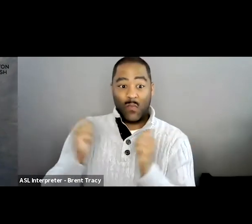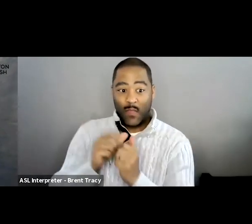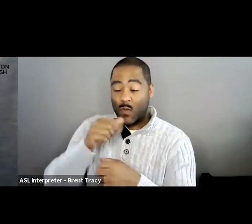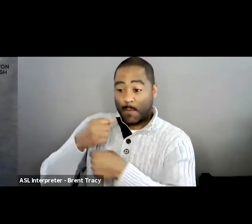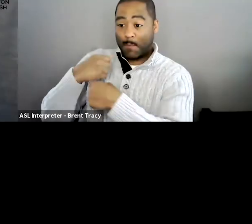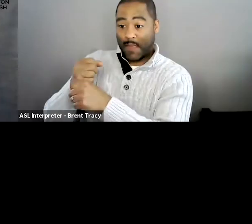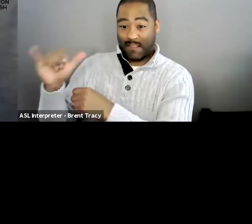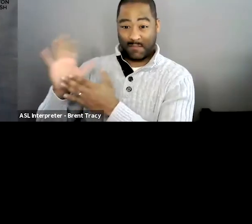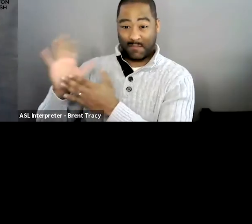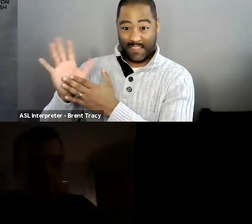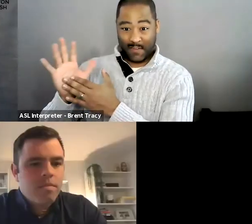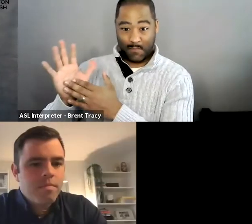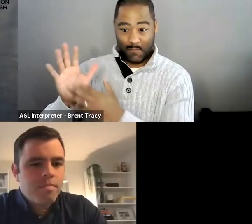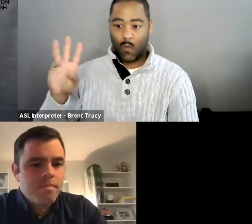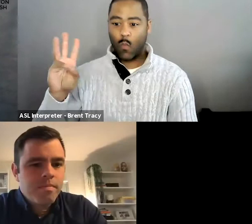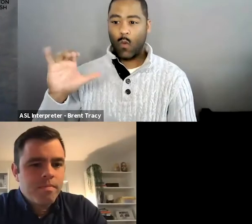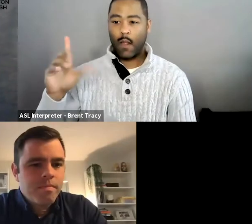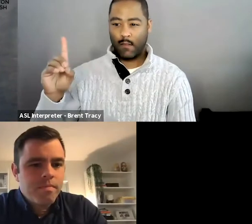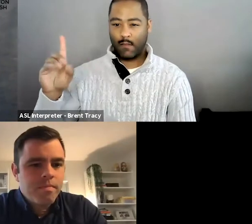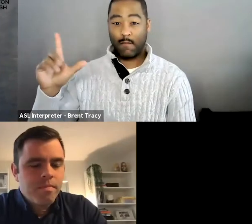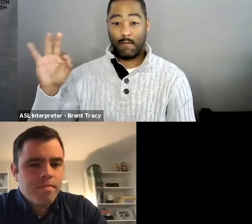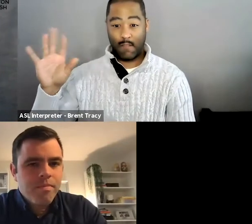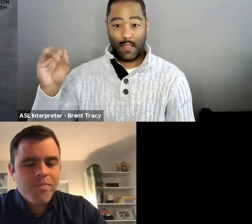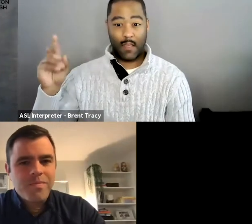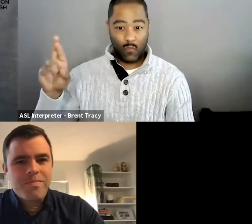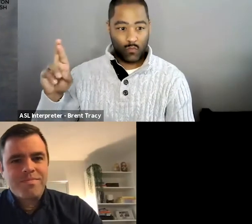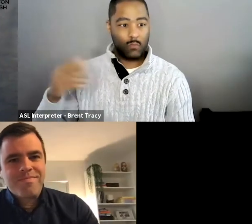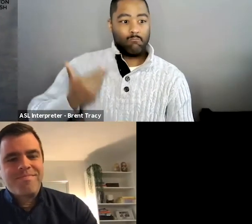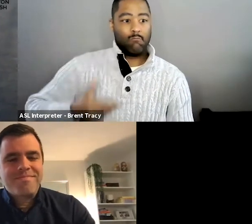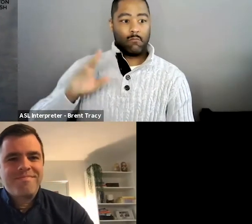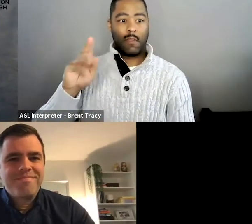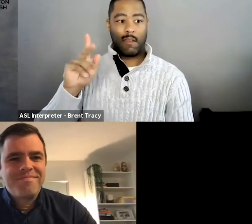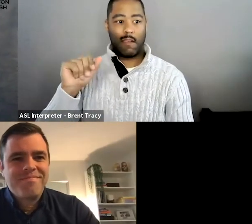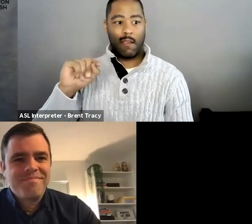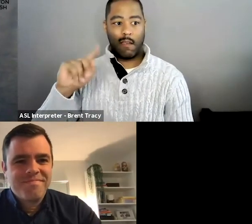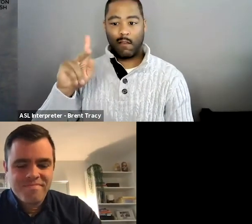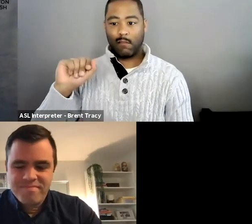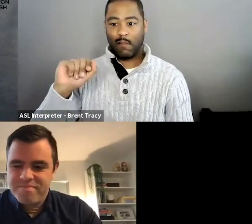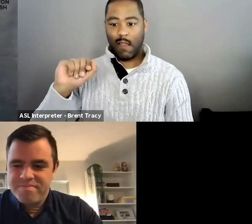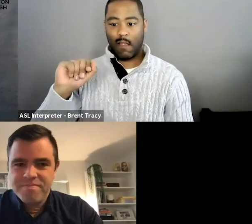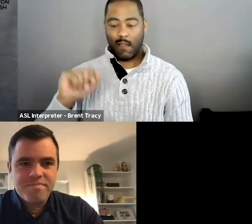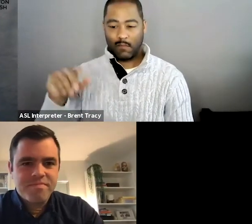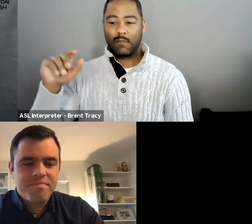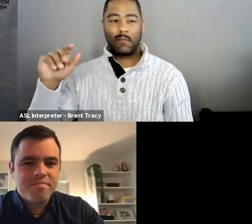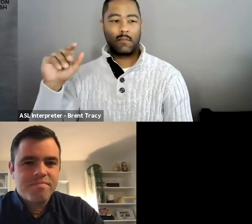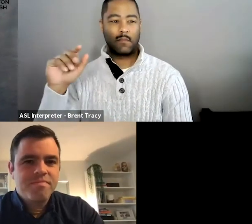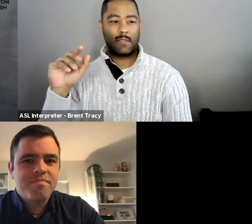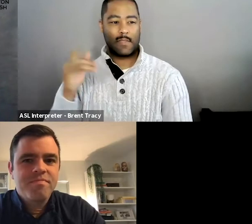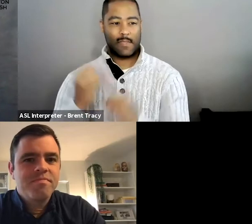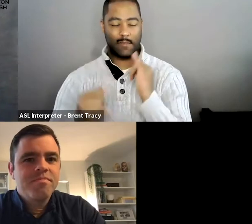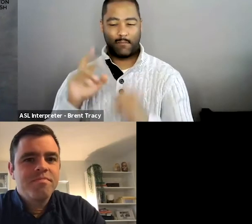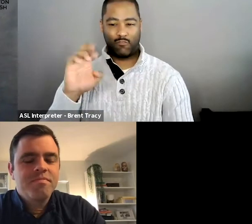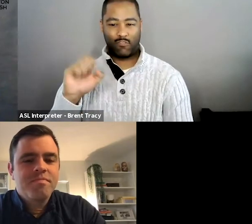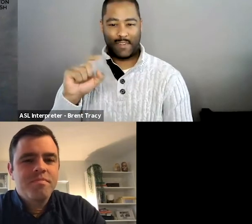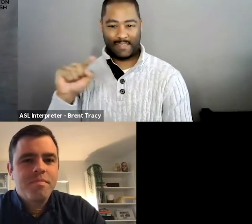Kat Goreshka and I am the festival director and I'm very excited to introduce our guests today. And let me start by